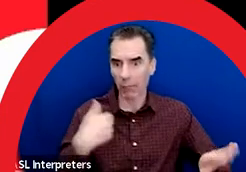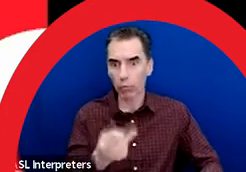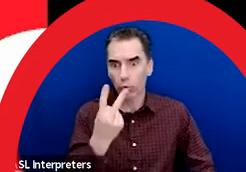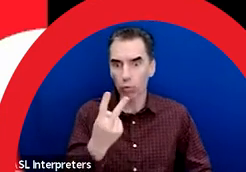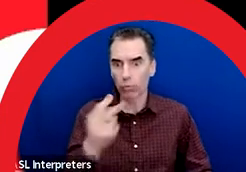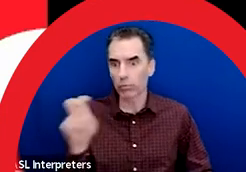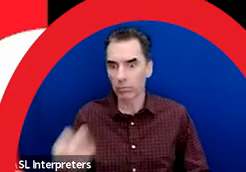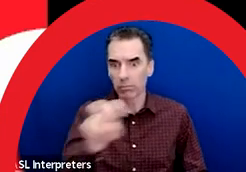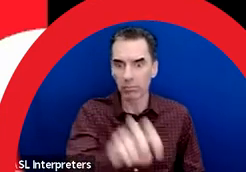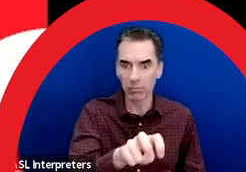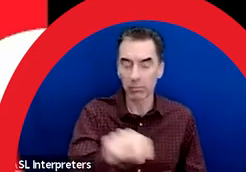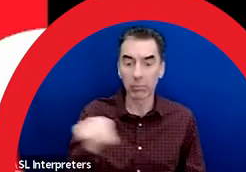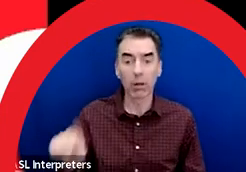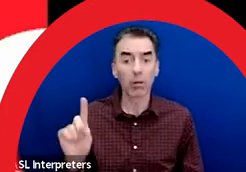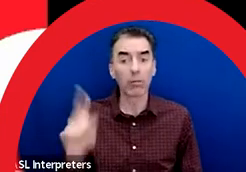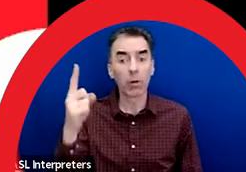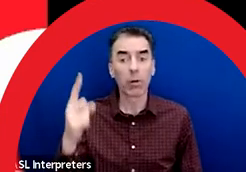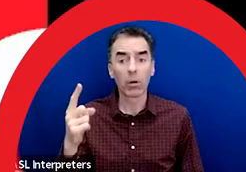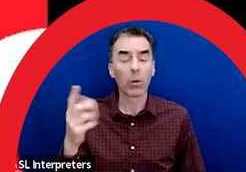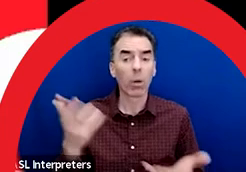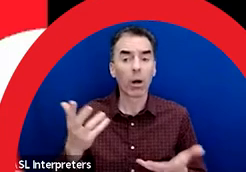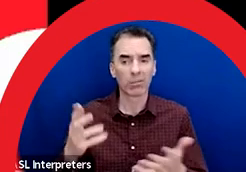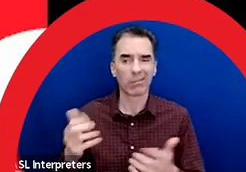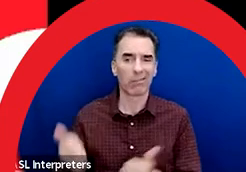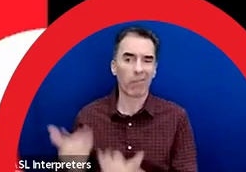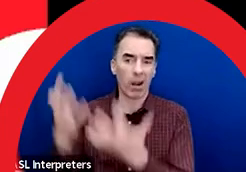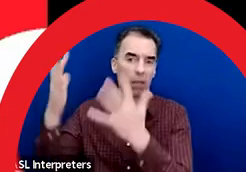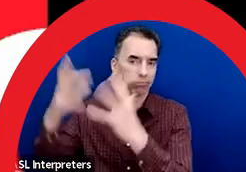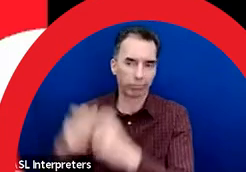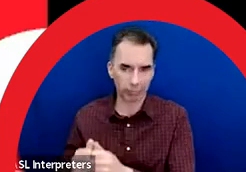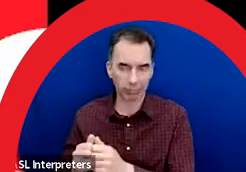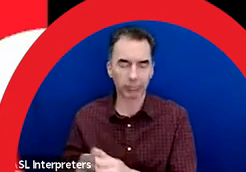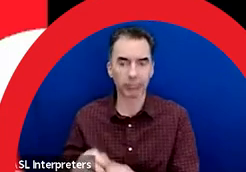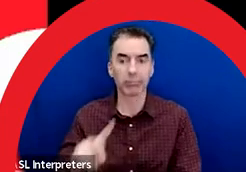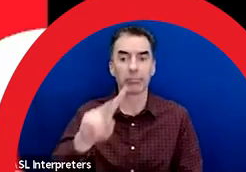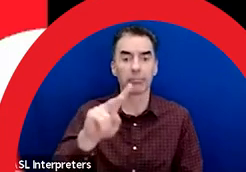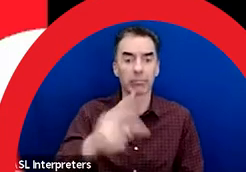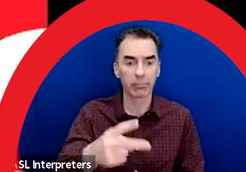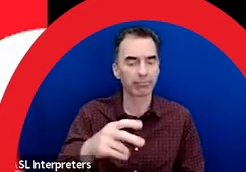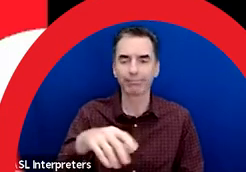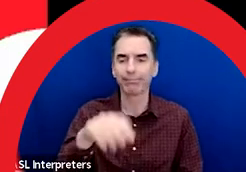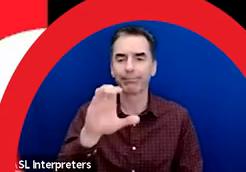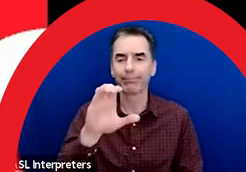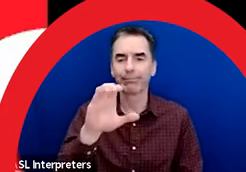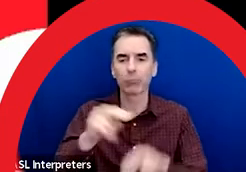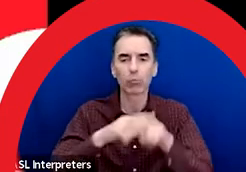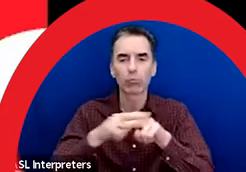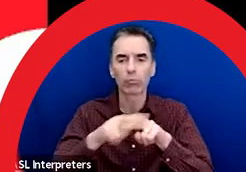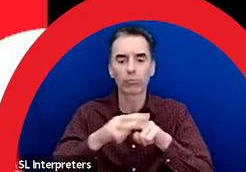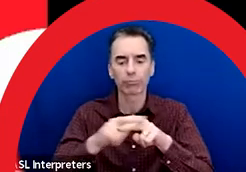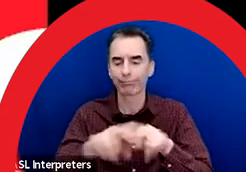The first was displaced from a fire and the second by the Canadian Northern Railway to build the Palace or Hotel.